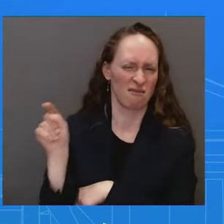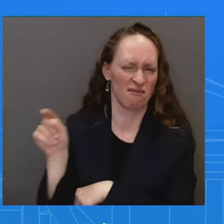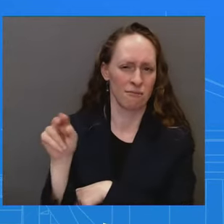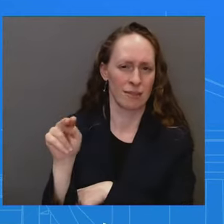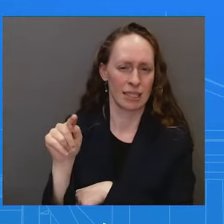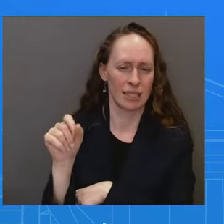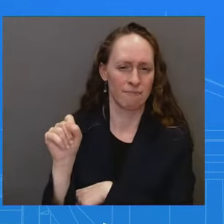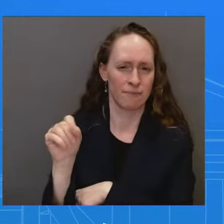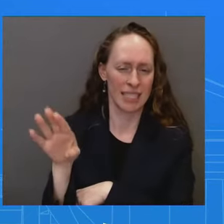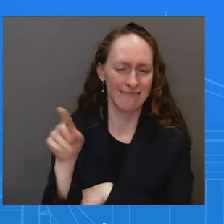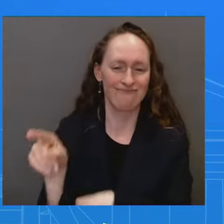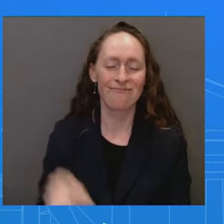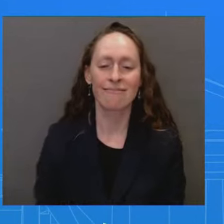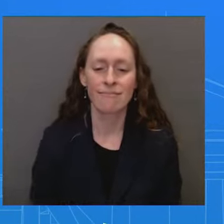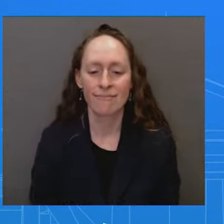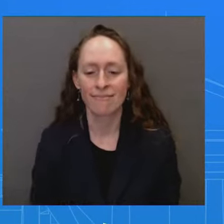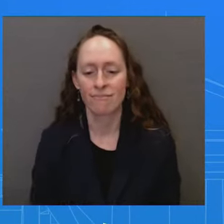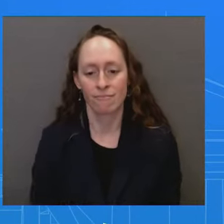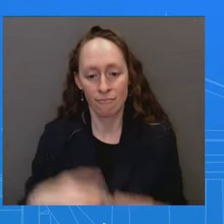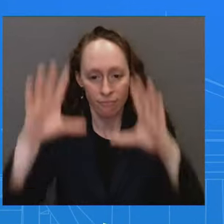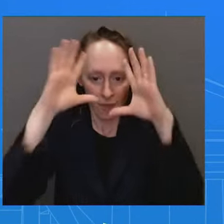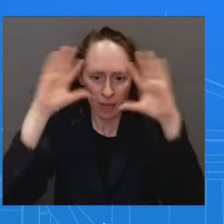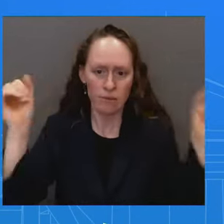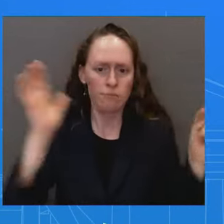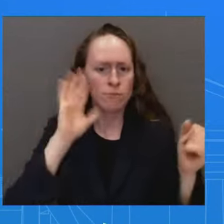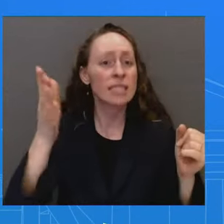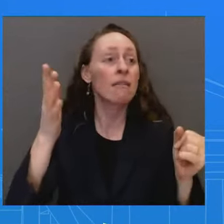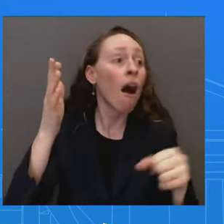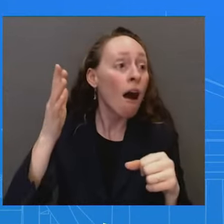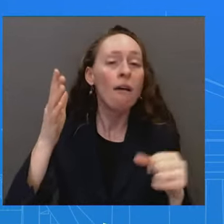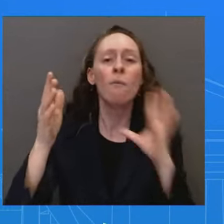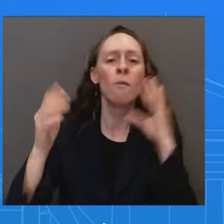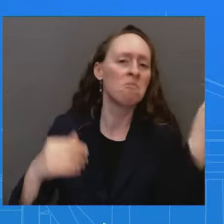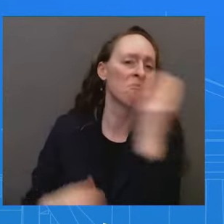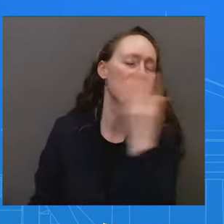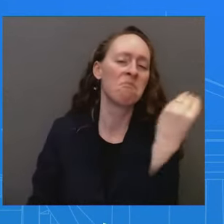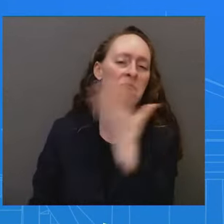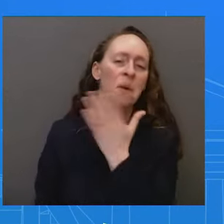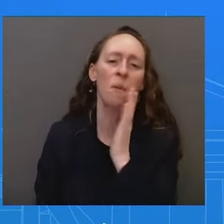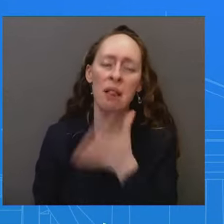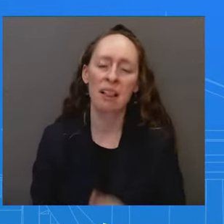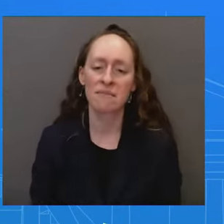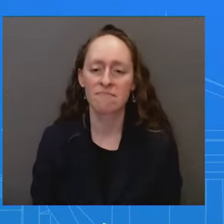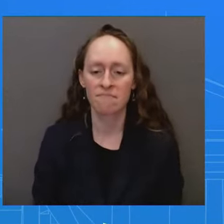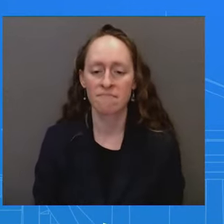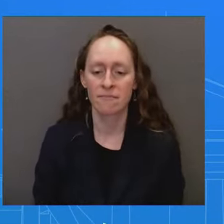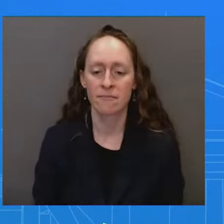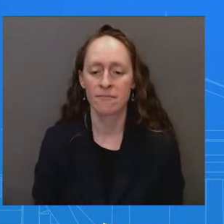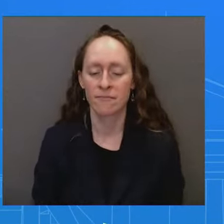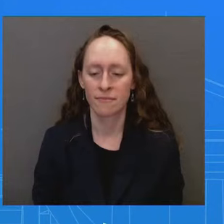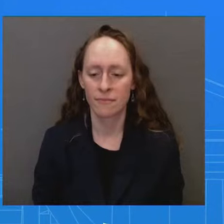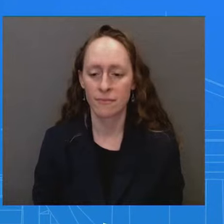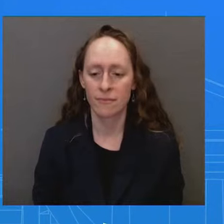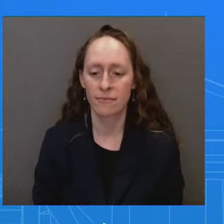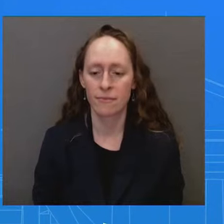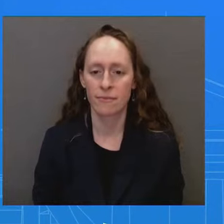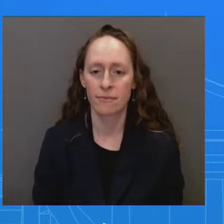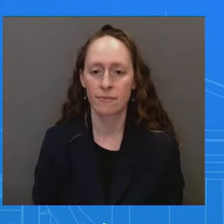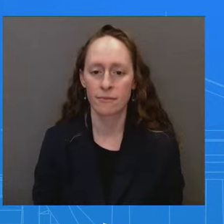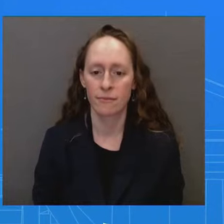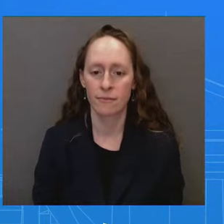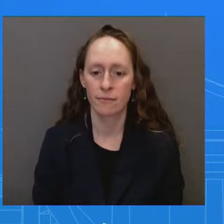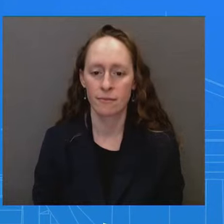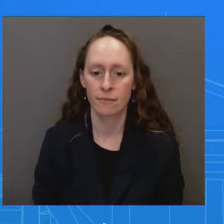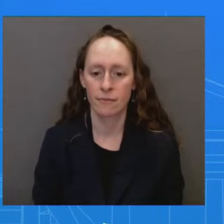going to continue to be updated on these things. Does the White House primarily see this as a Boeing issue or an FAA issue?